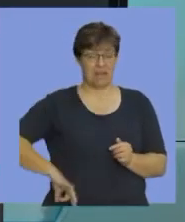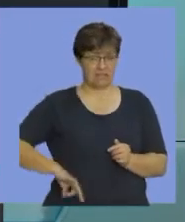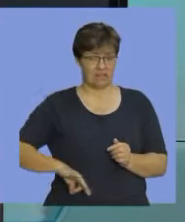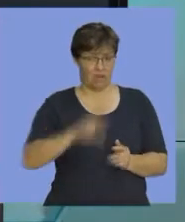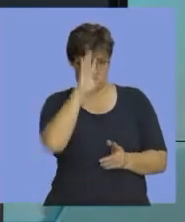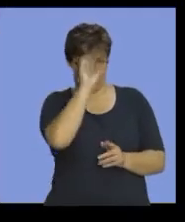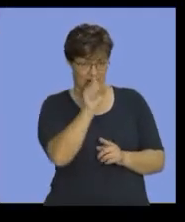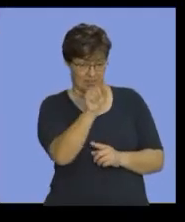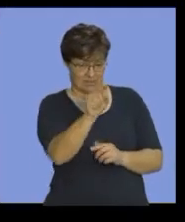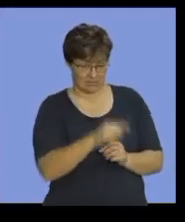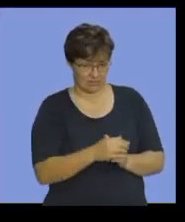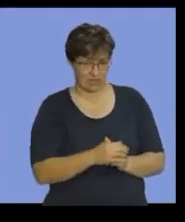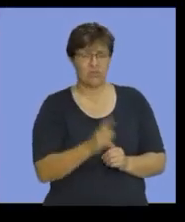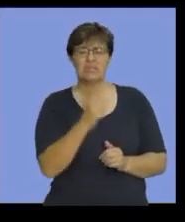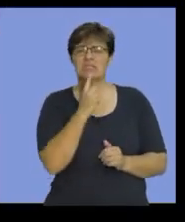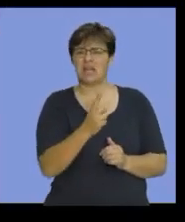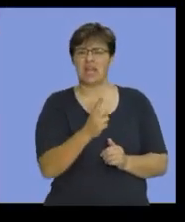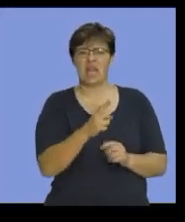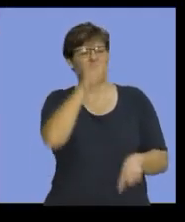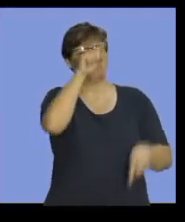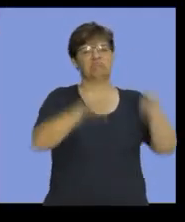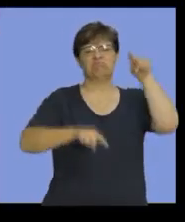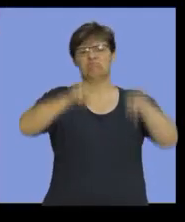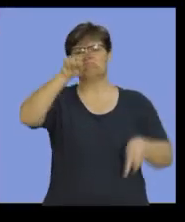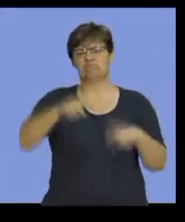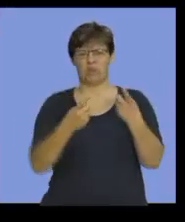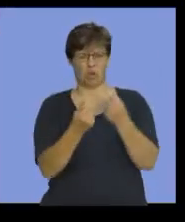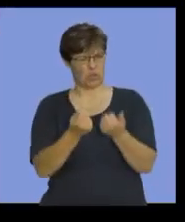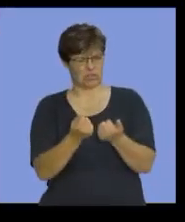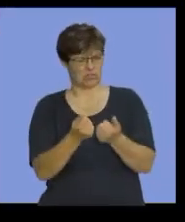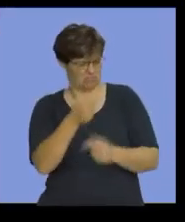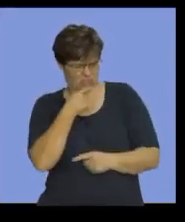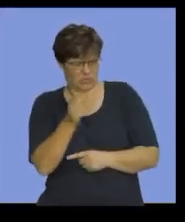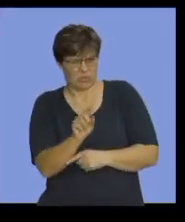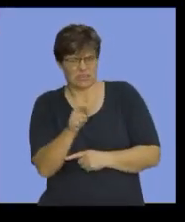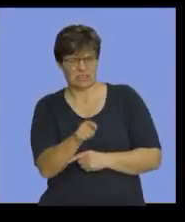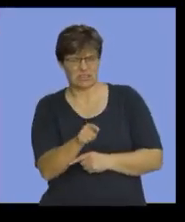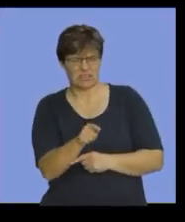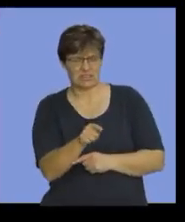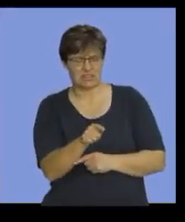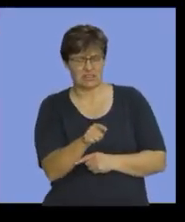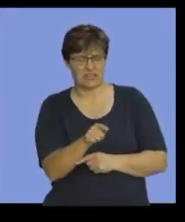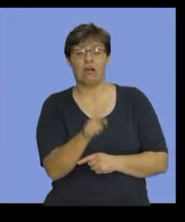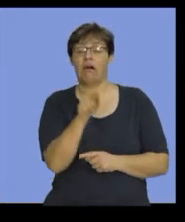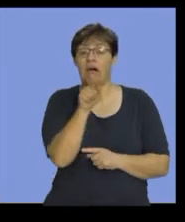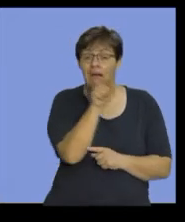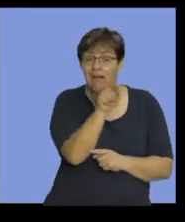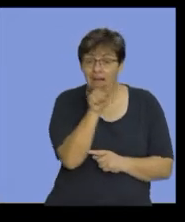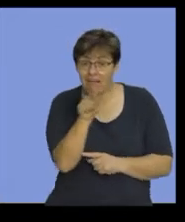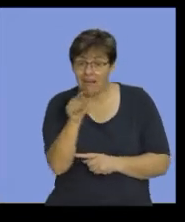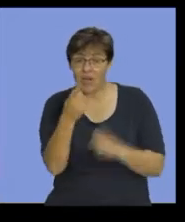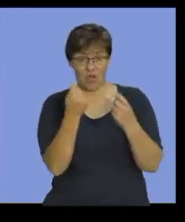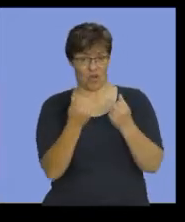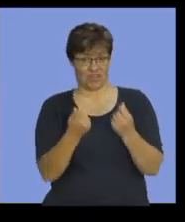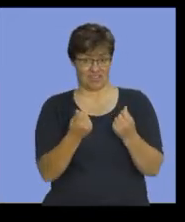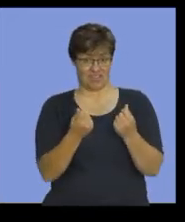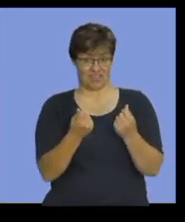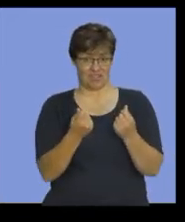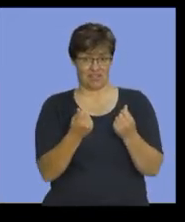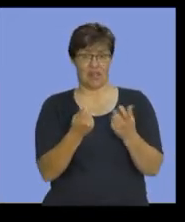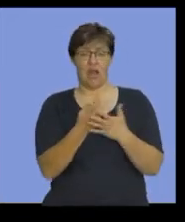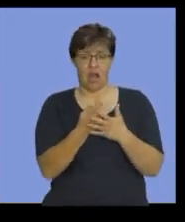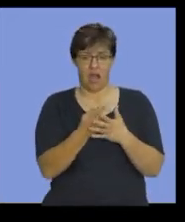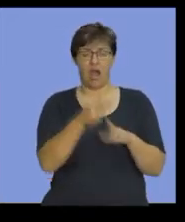so, when we're talking about variable costs, what are we talking about? We are talking about those costs that